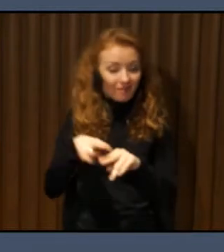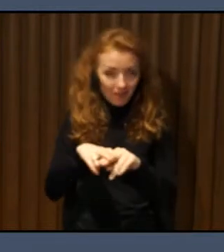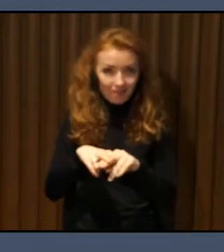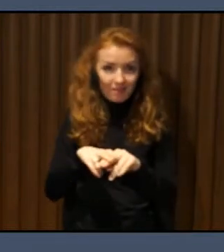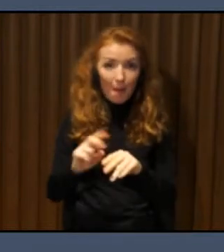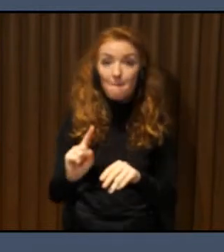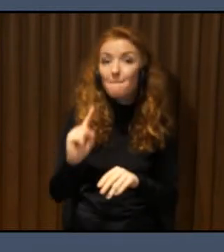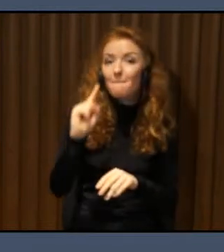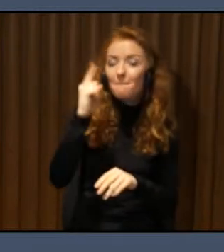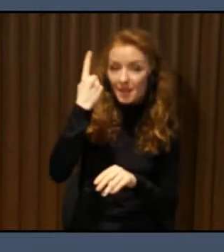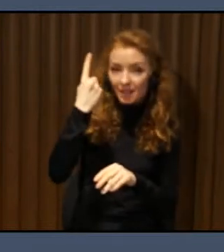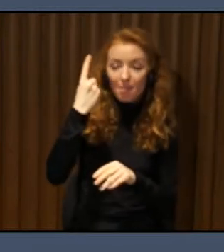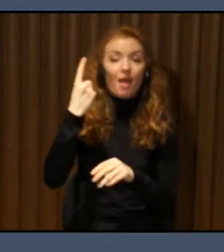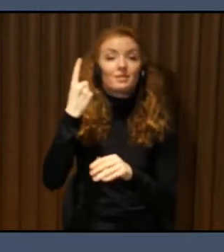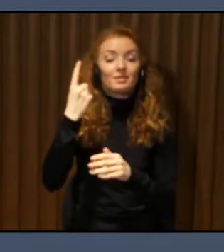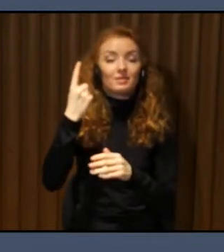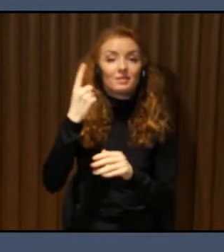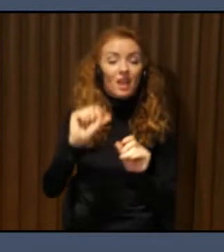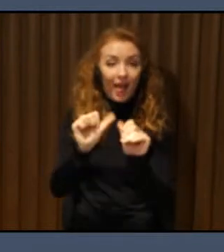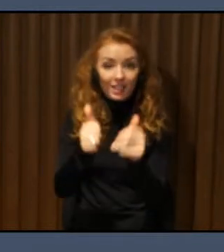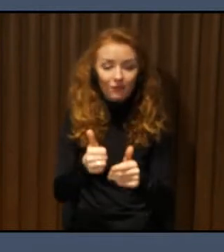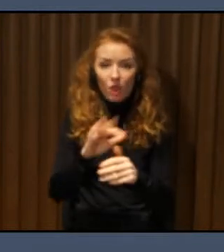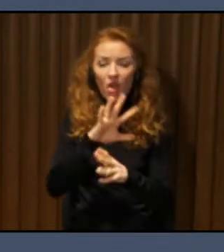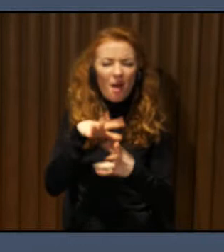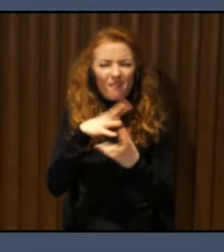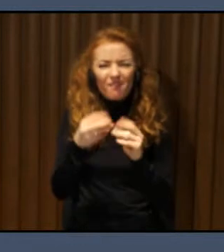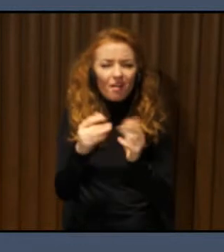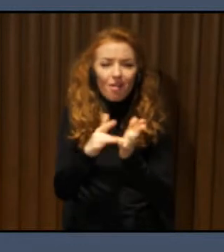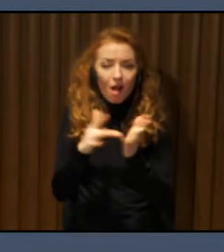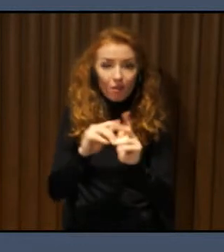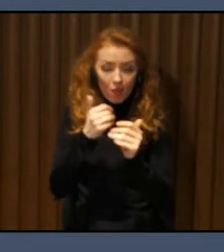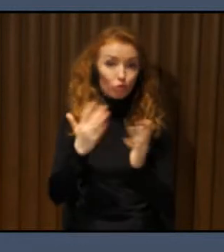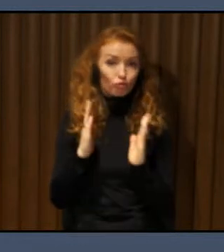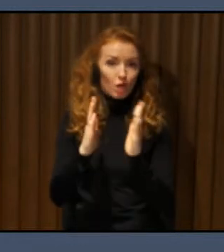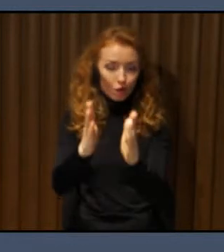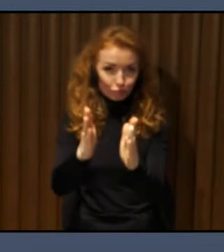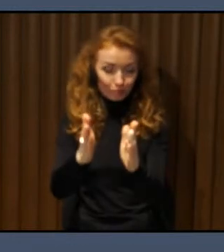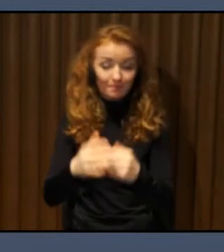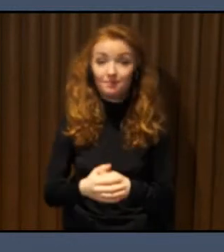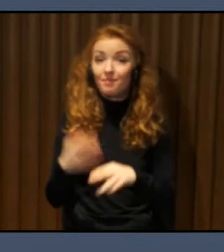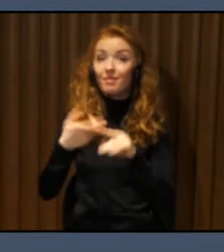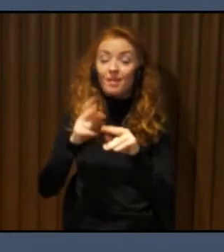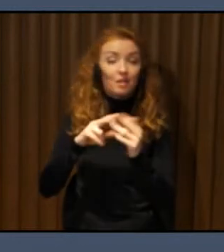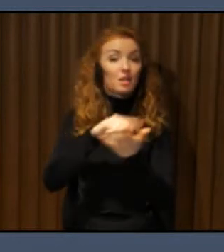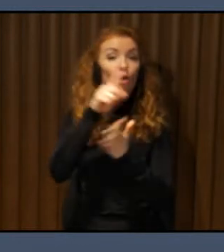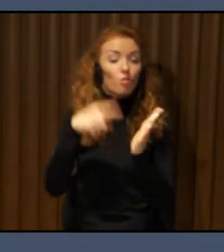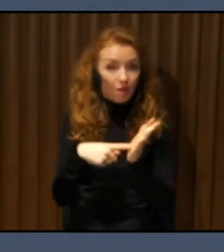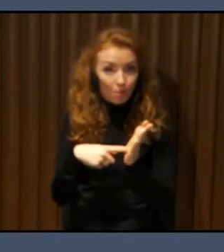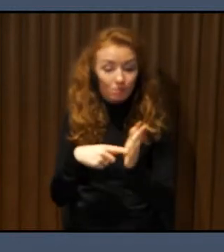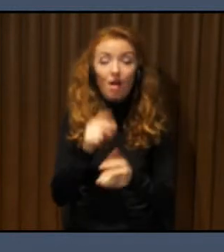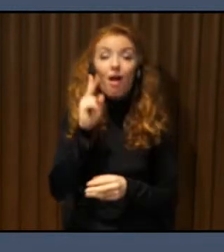build those roads. But the question then is how to give